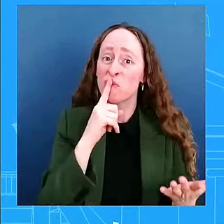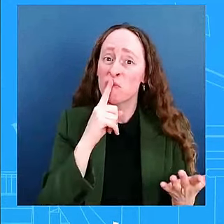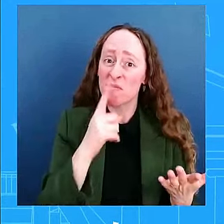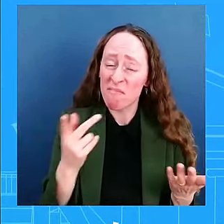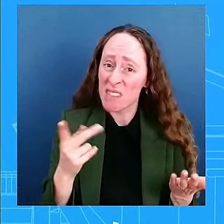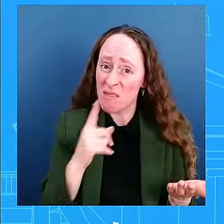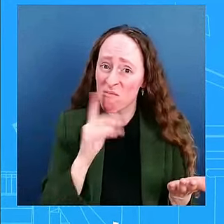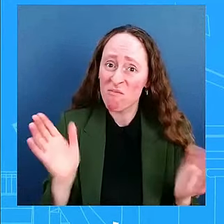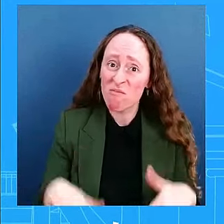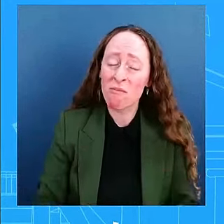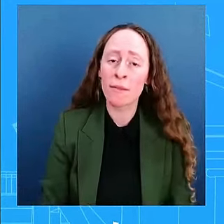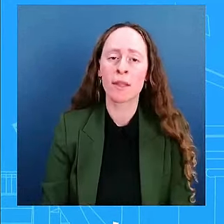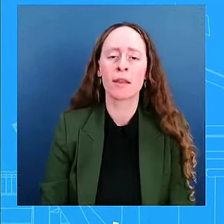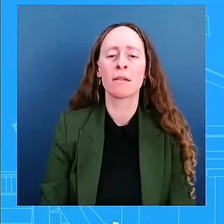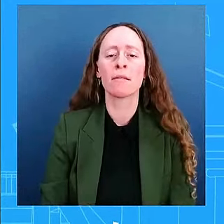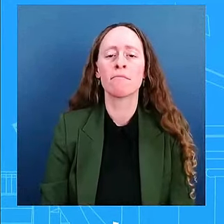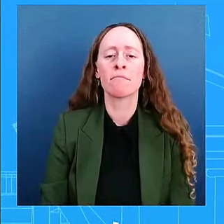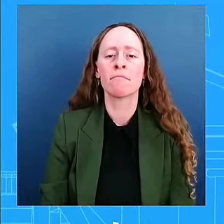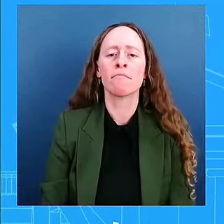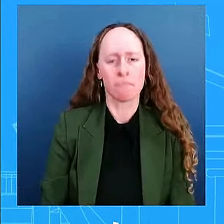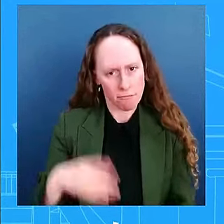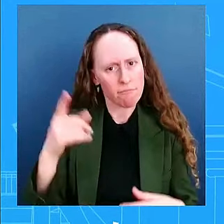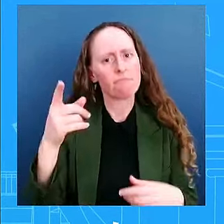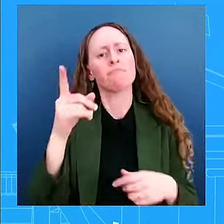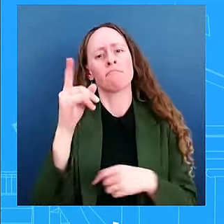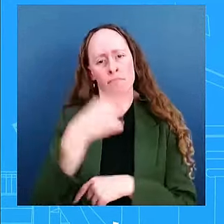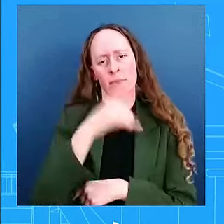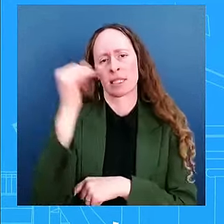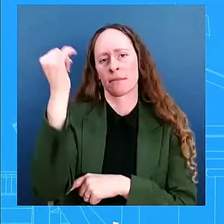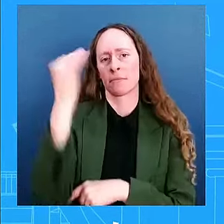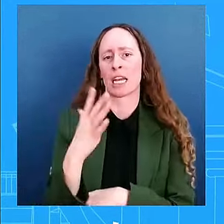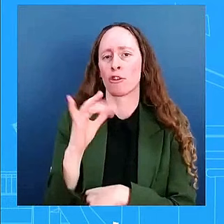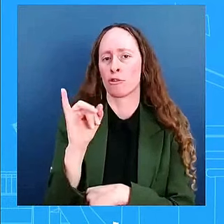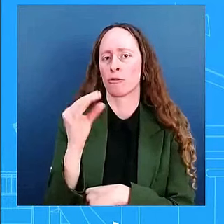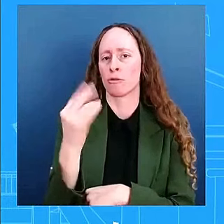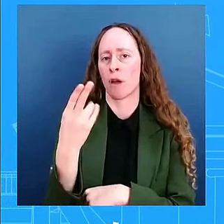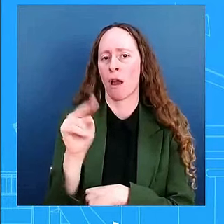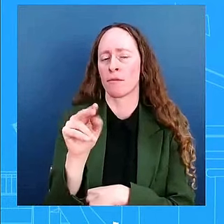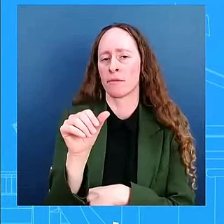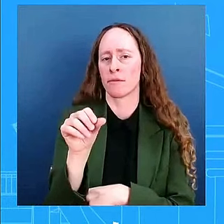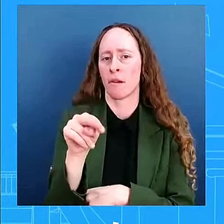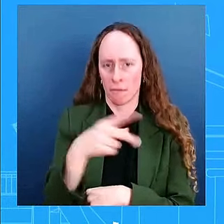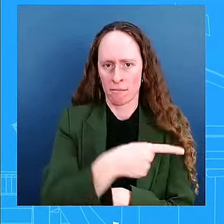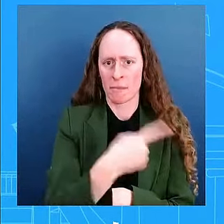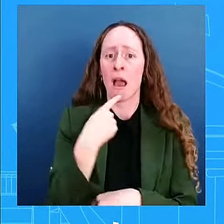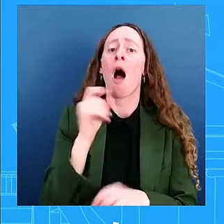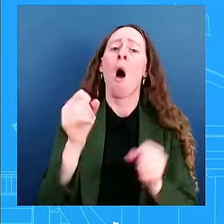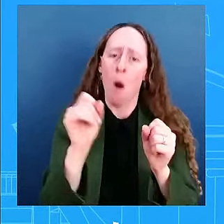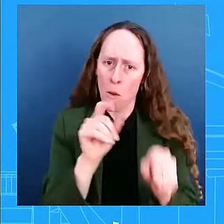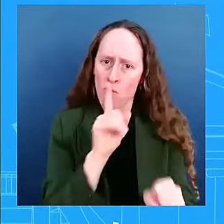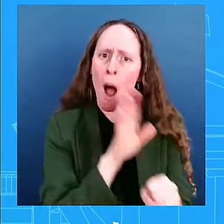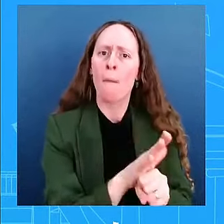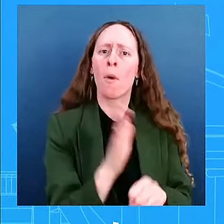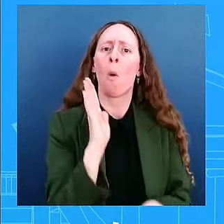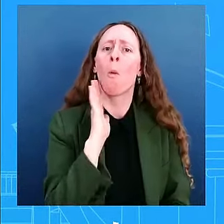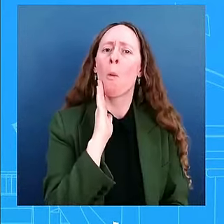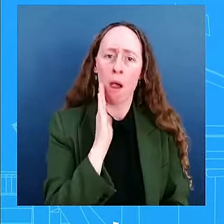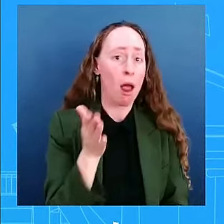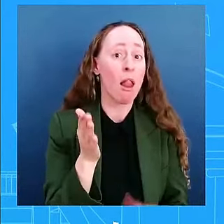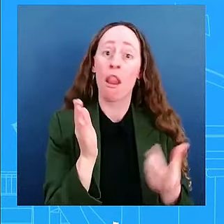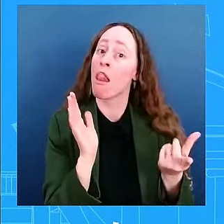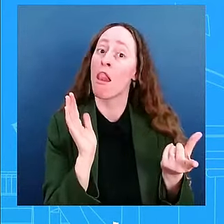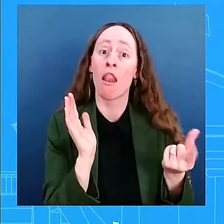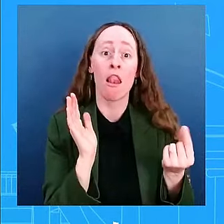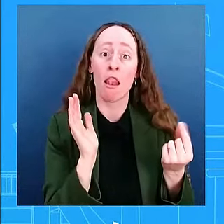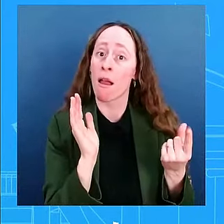Johnson has said, uh, and is committed, uh, and promised that, uh, he was going to, uh, uh, promised that he was